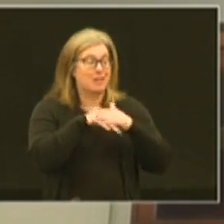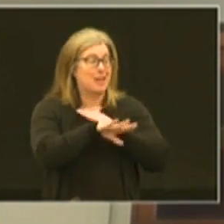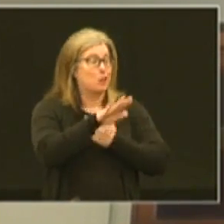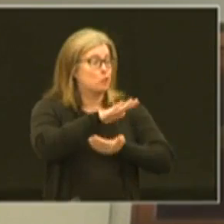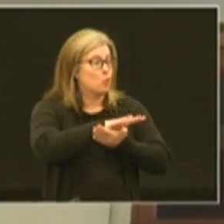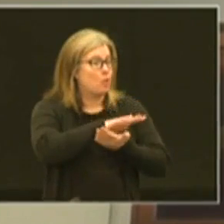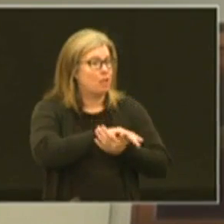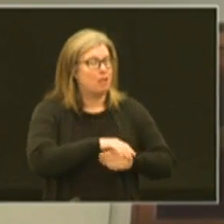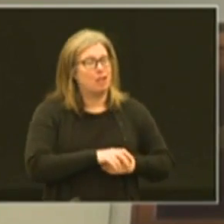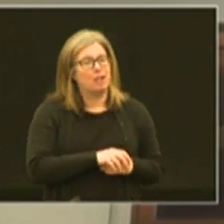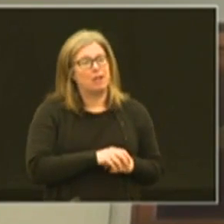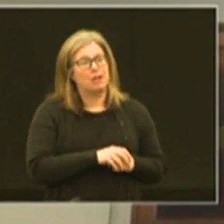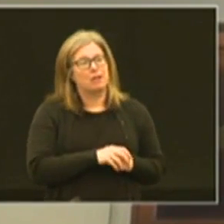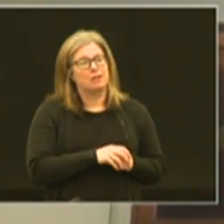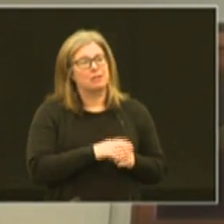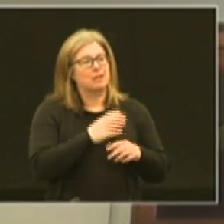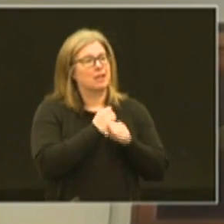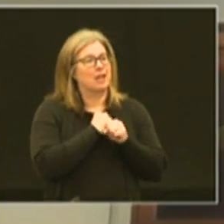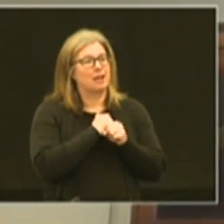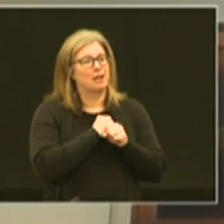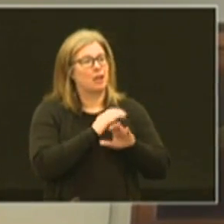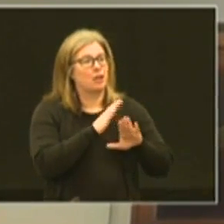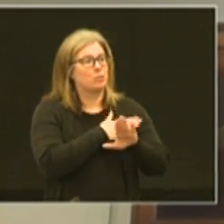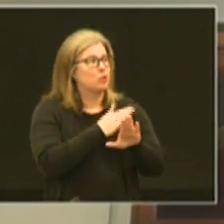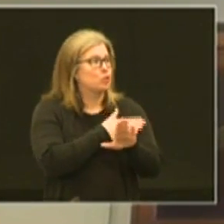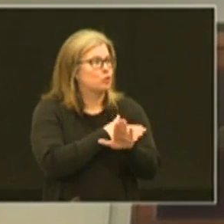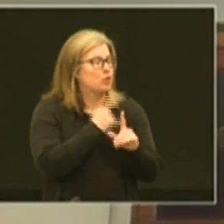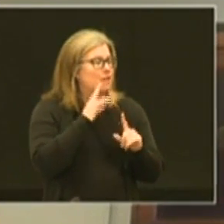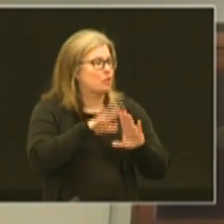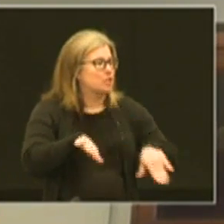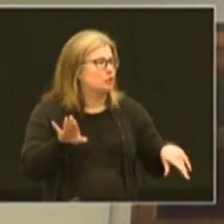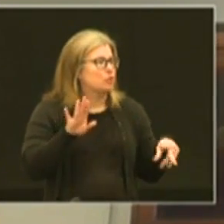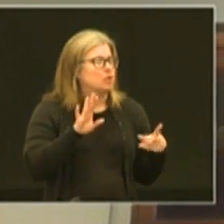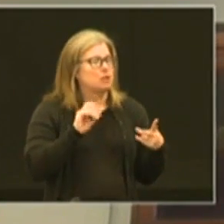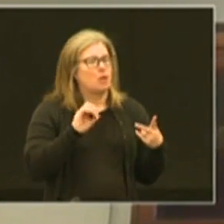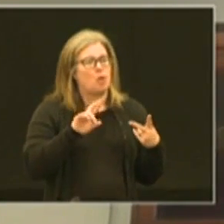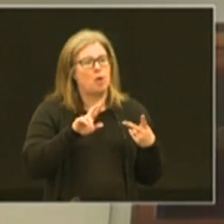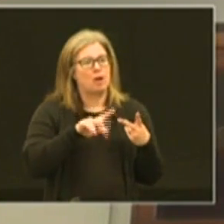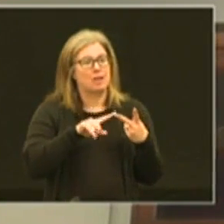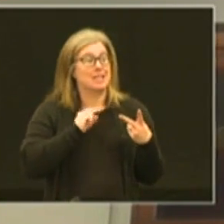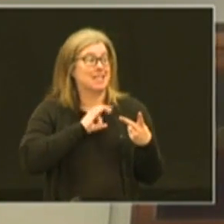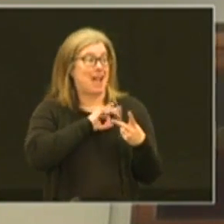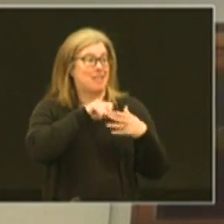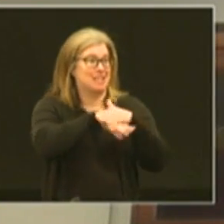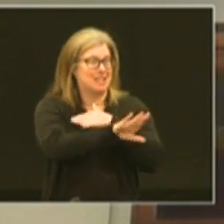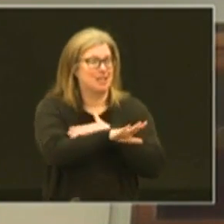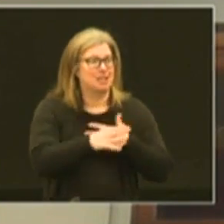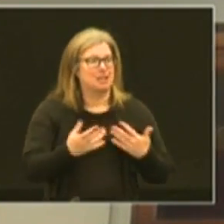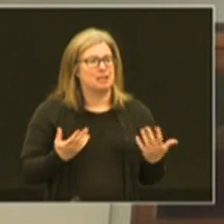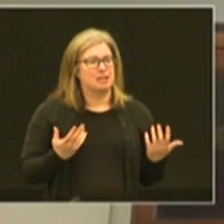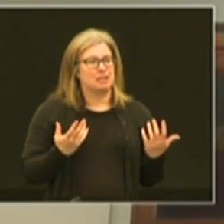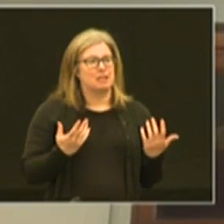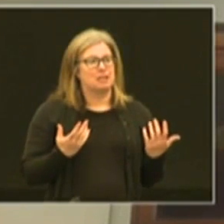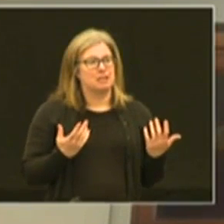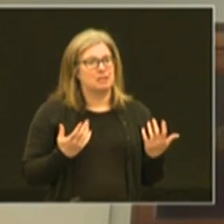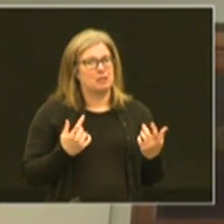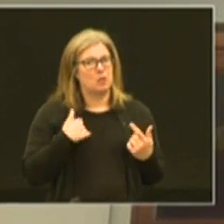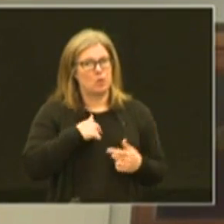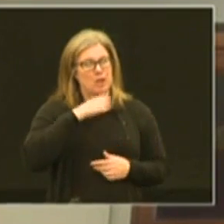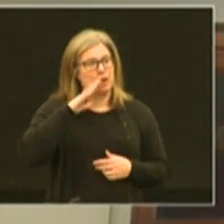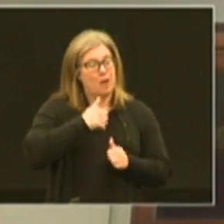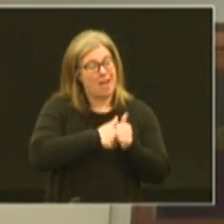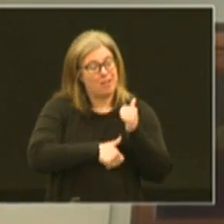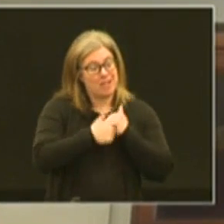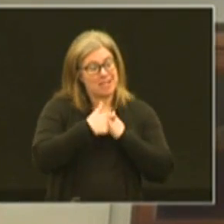schools um to get musical instruments of their children or staff needs to get in but we know